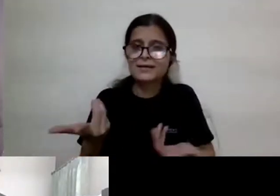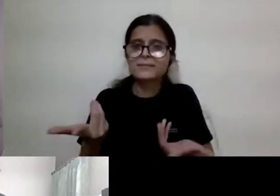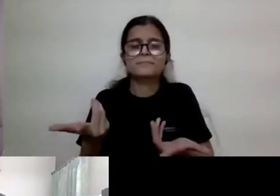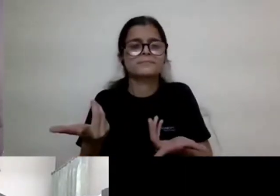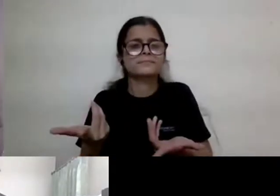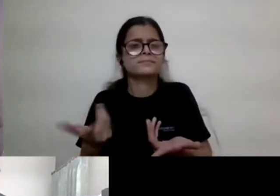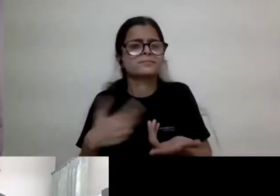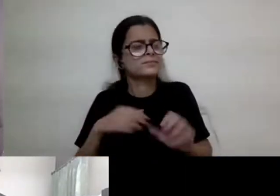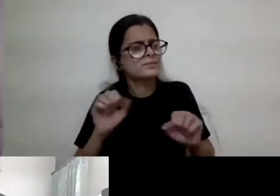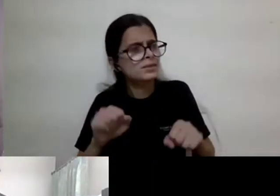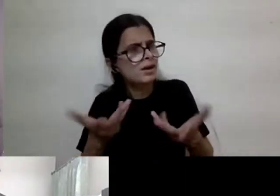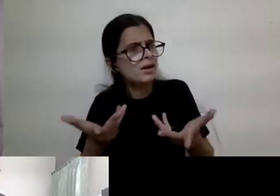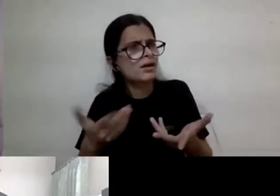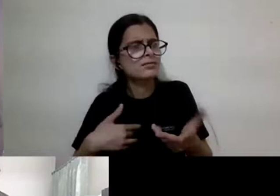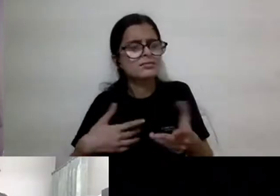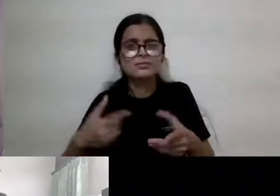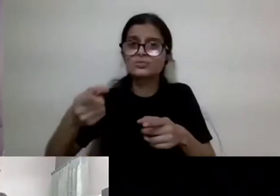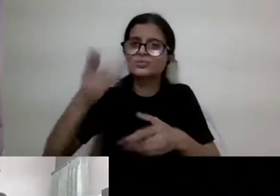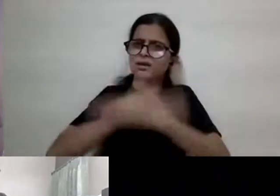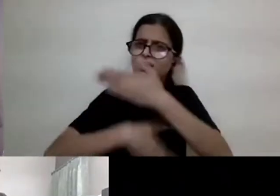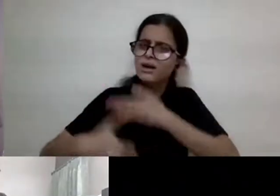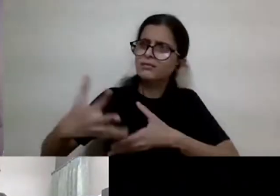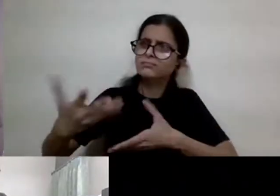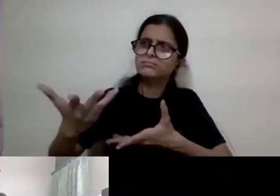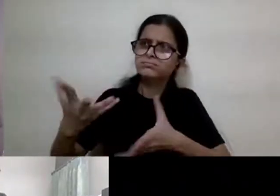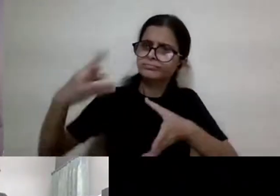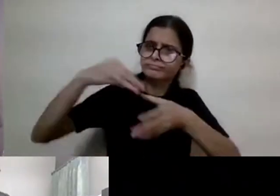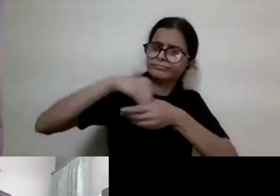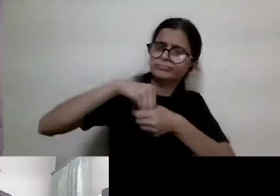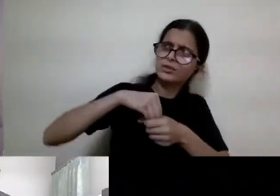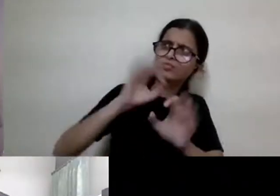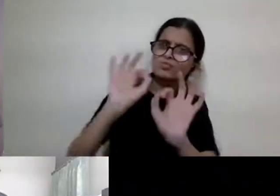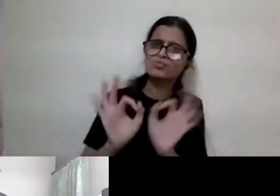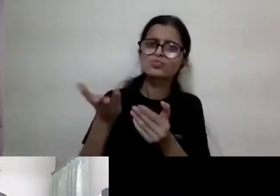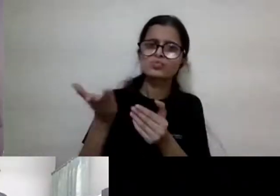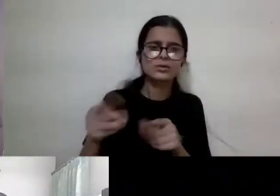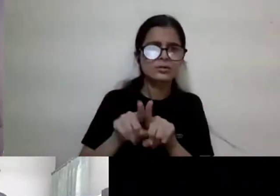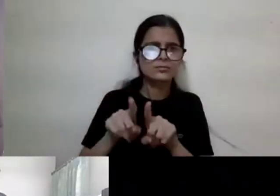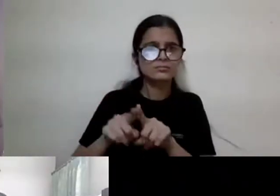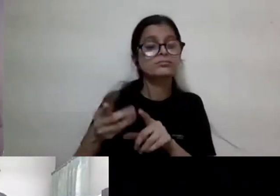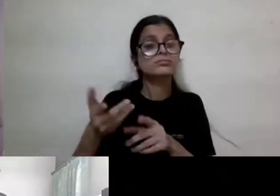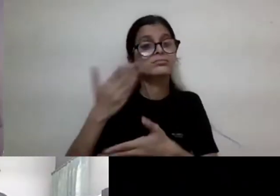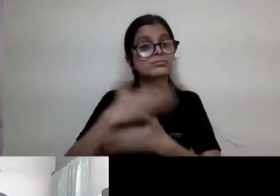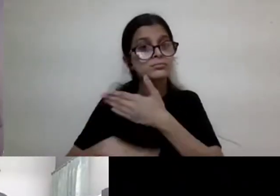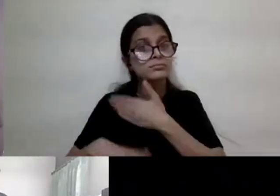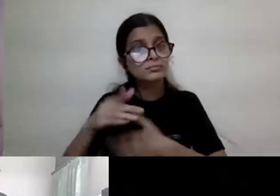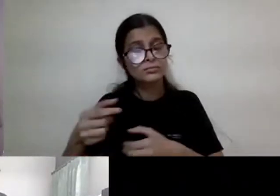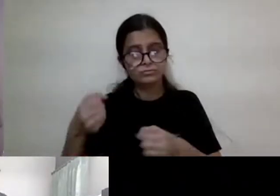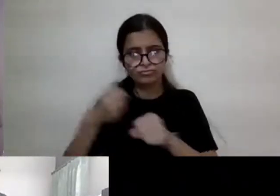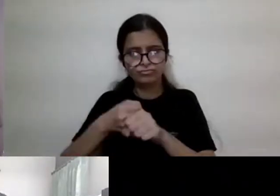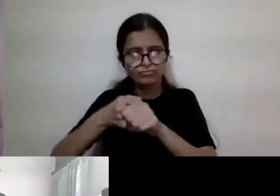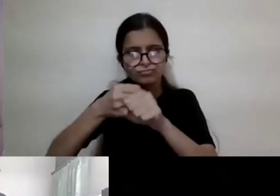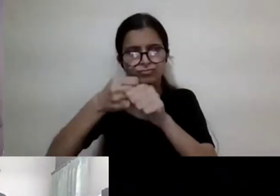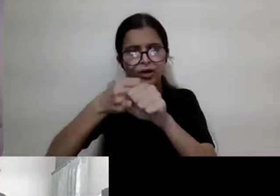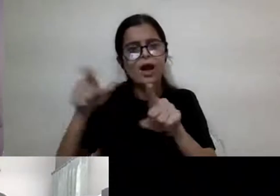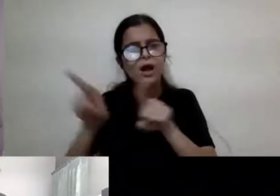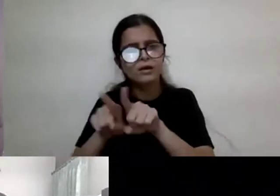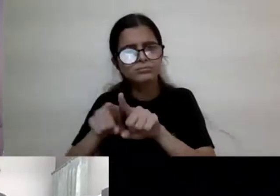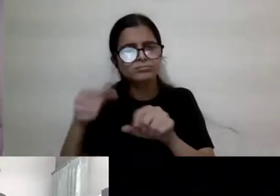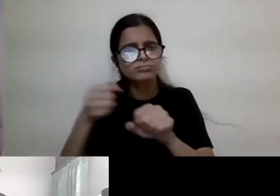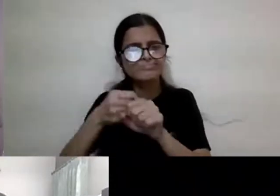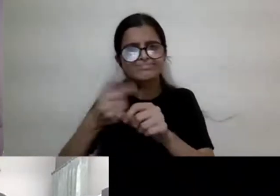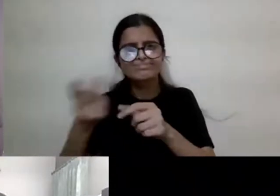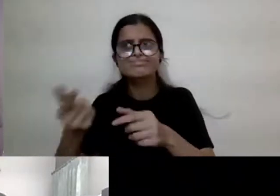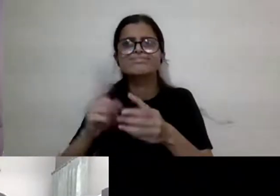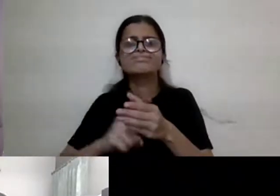you are not considering disability enough because then that seems like you're saying like, well, we're fighting all the same battle. Why are you pointing this out as